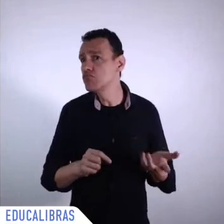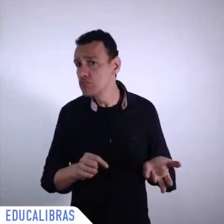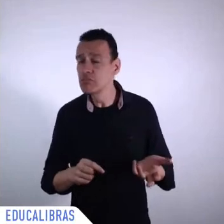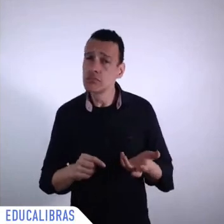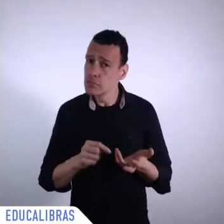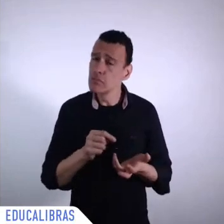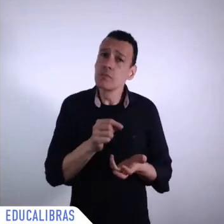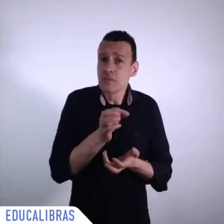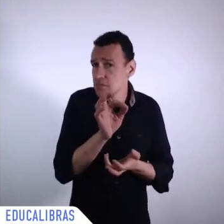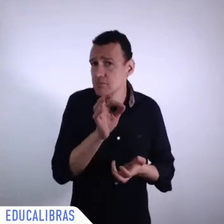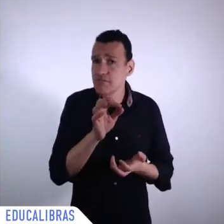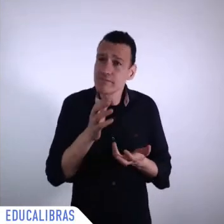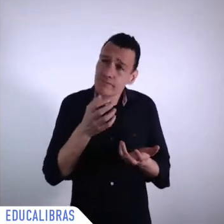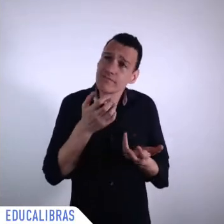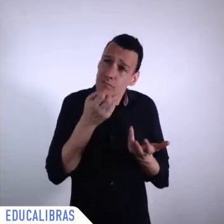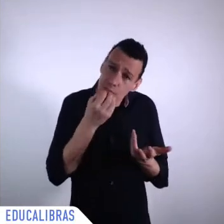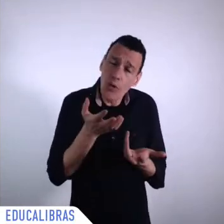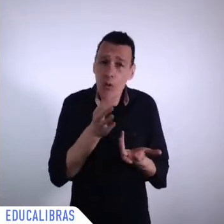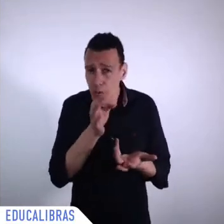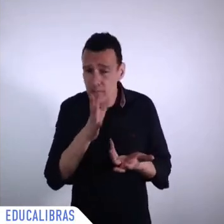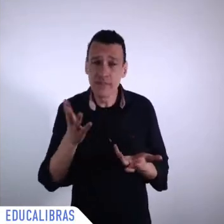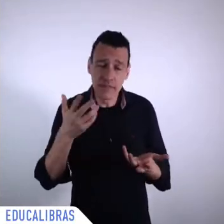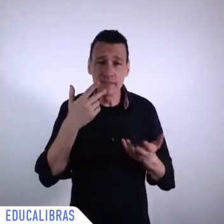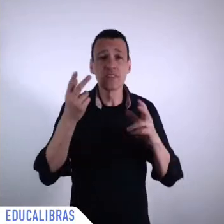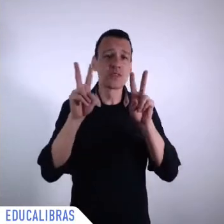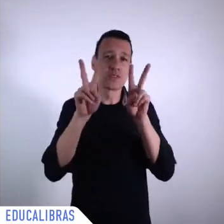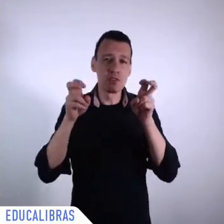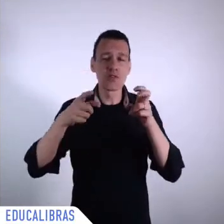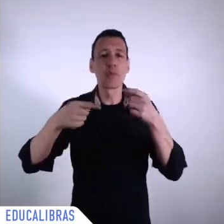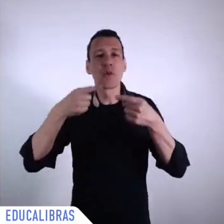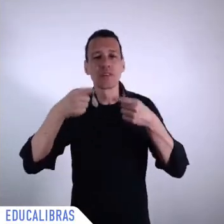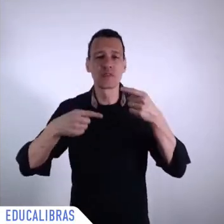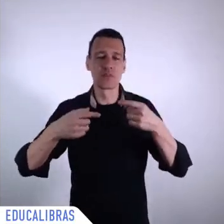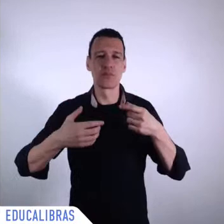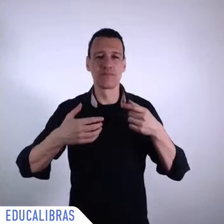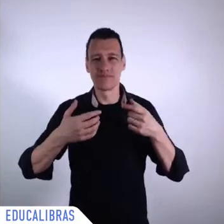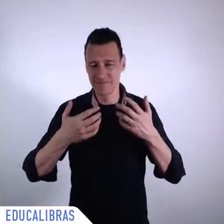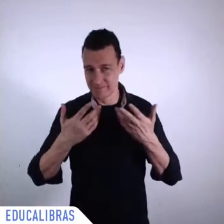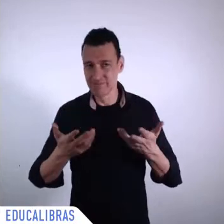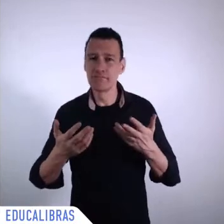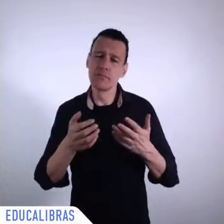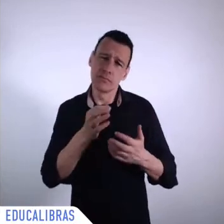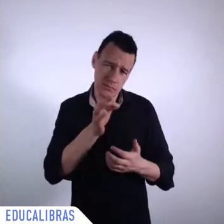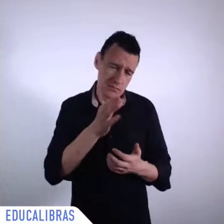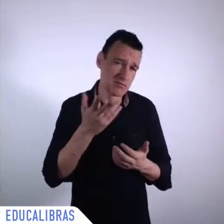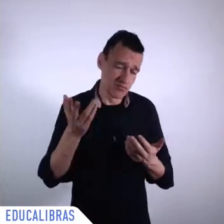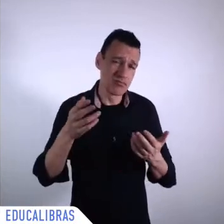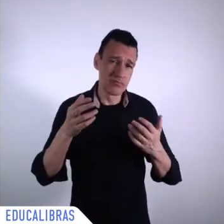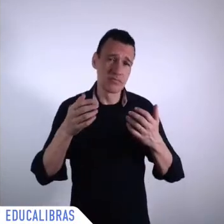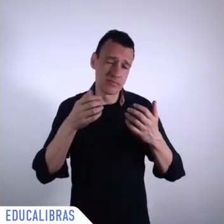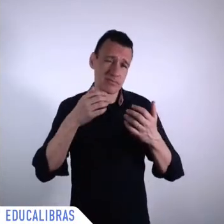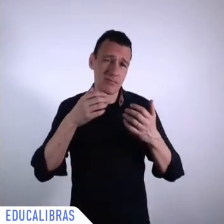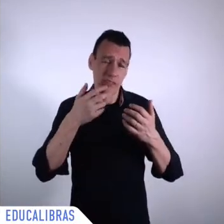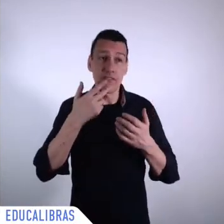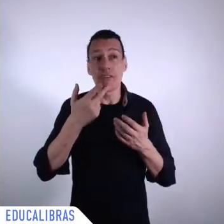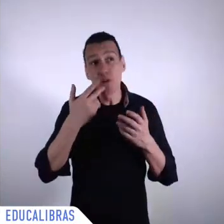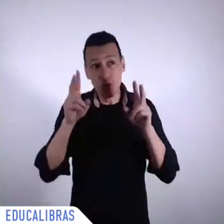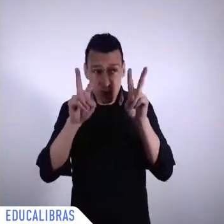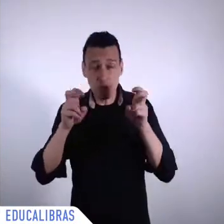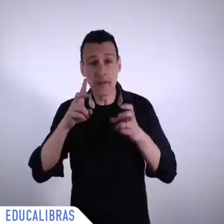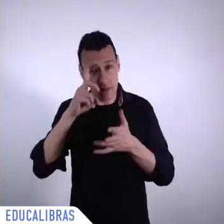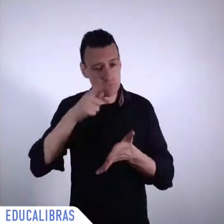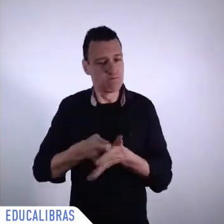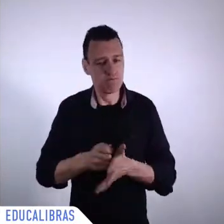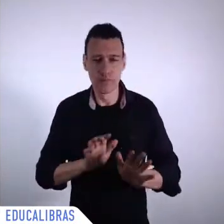determination, which is a political factor, of course. But, but I think even the politics of it, somehow was technified,